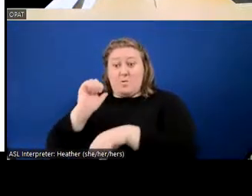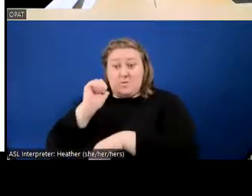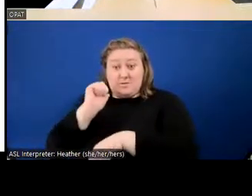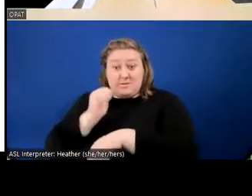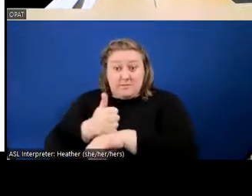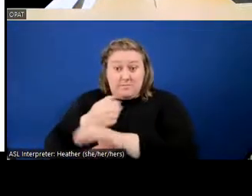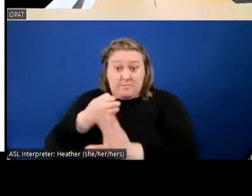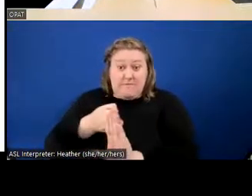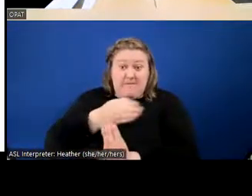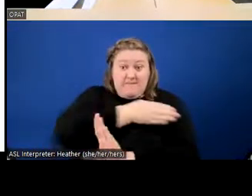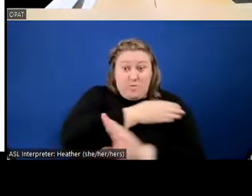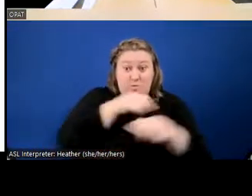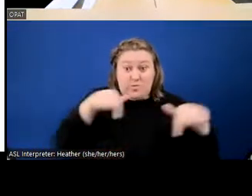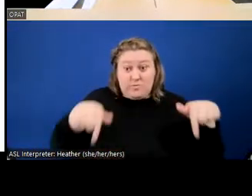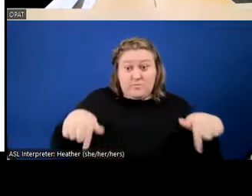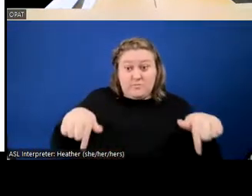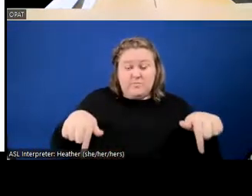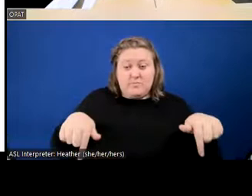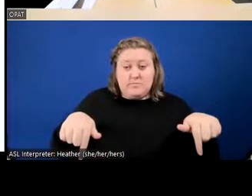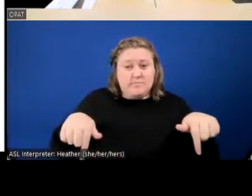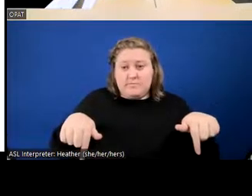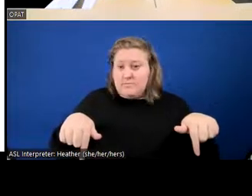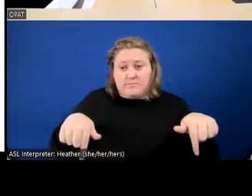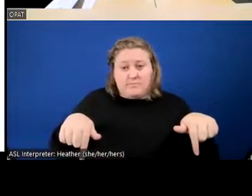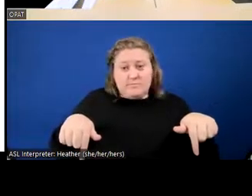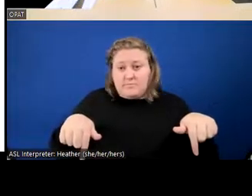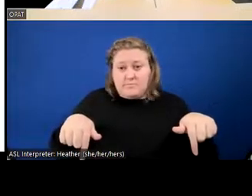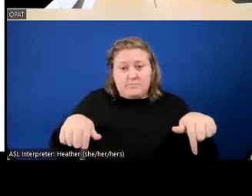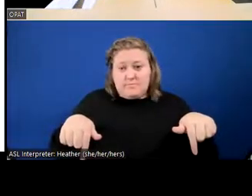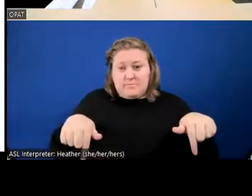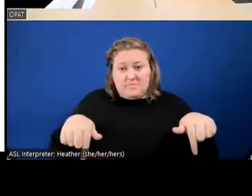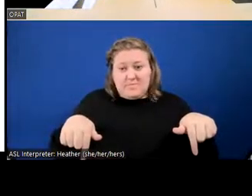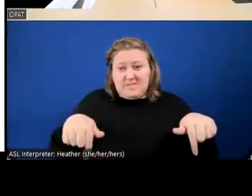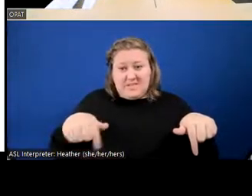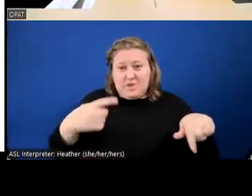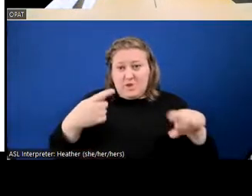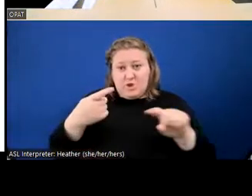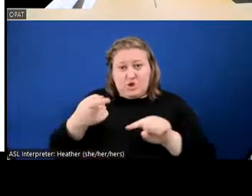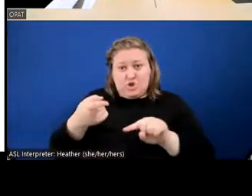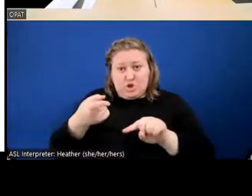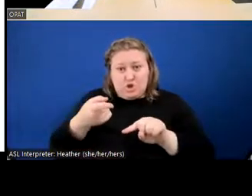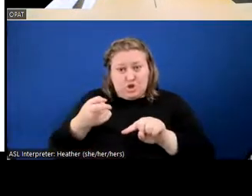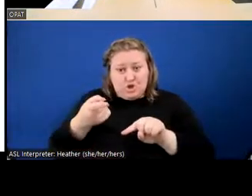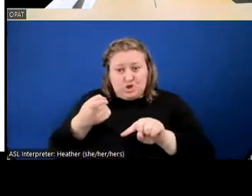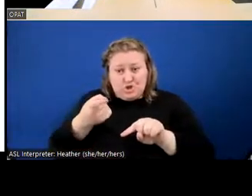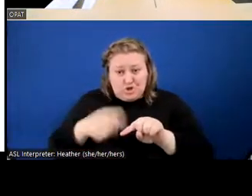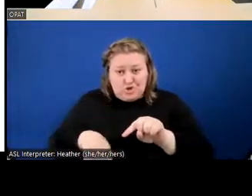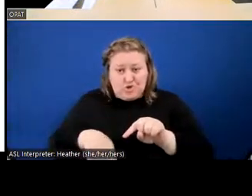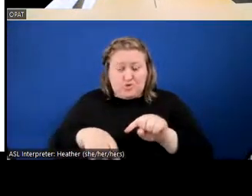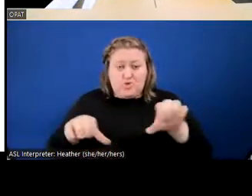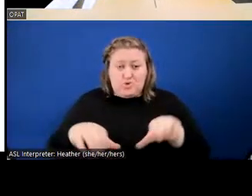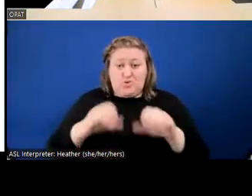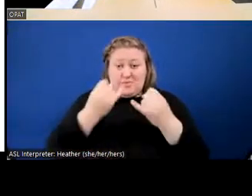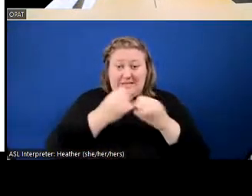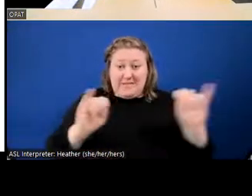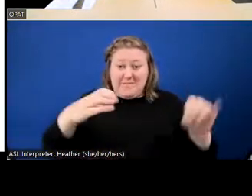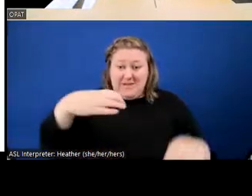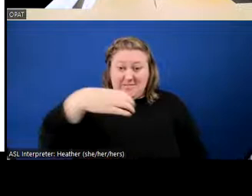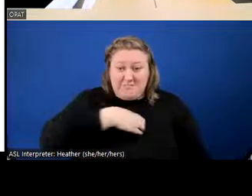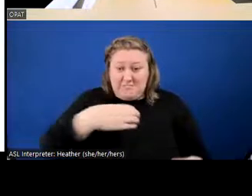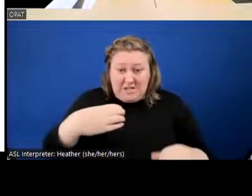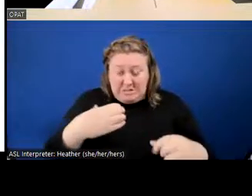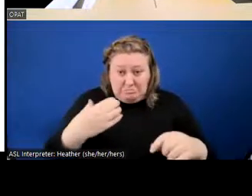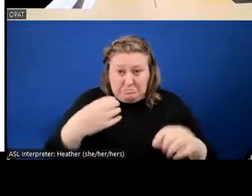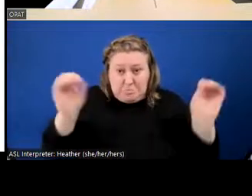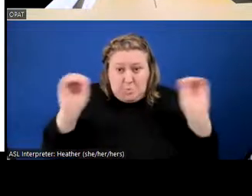this was, there was not any way for someone to go and really make an independent complaint that was going to